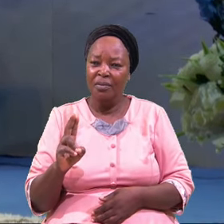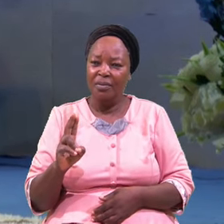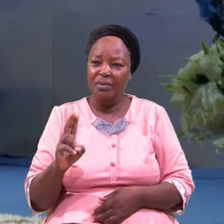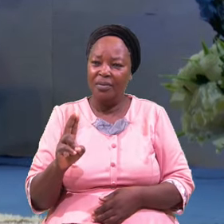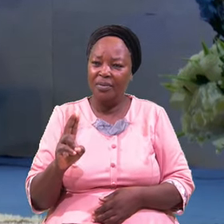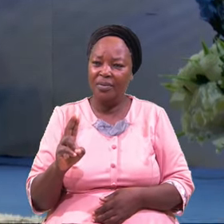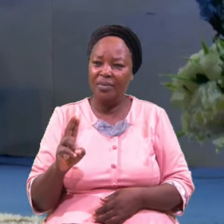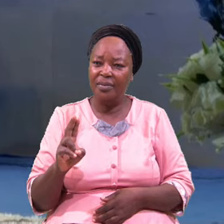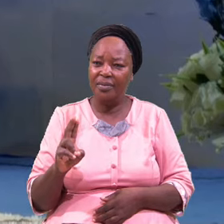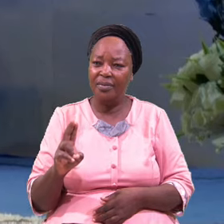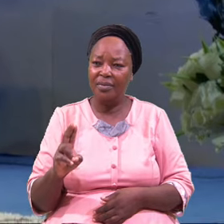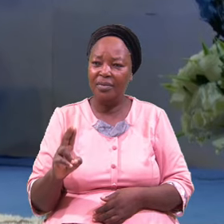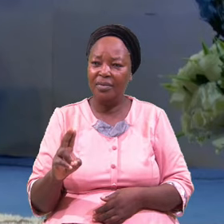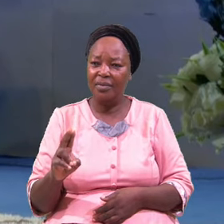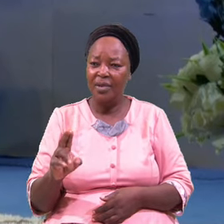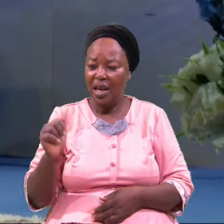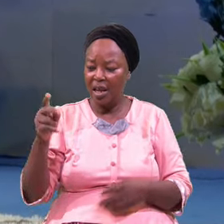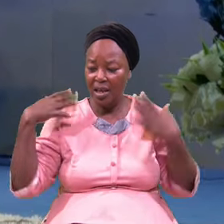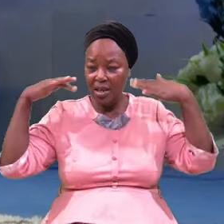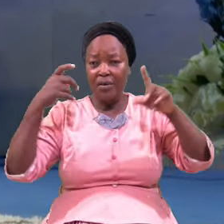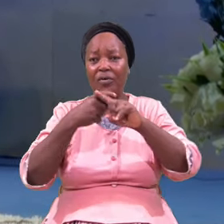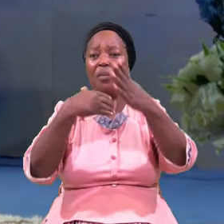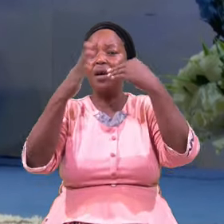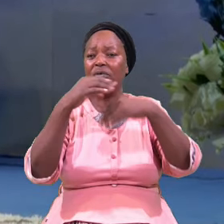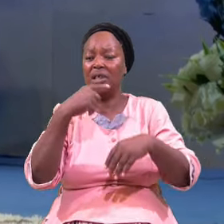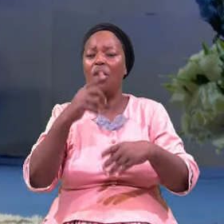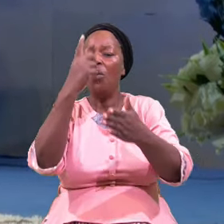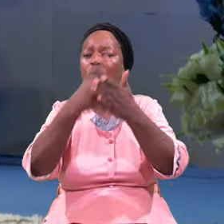And Angel From Heaven What Is Your Name